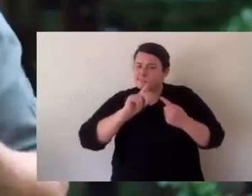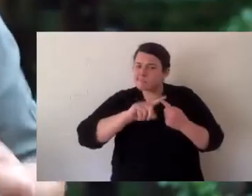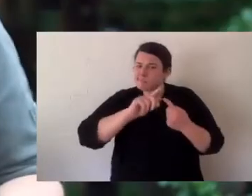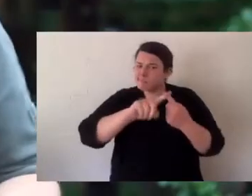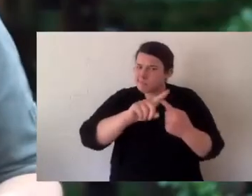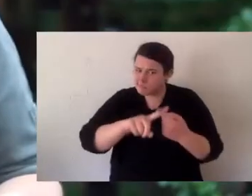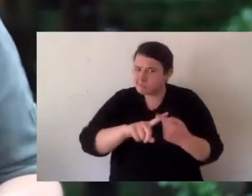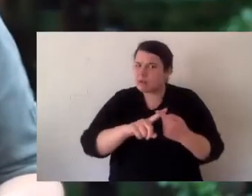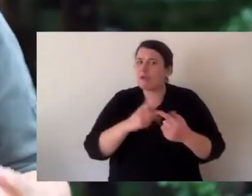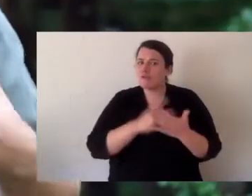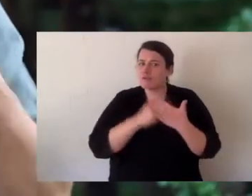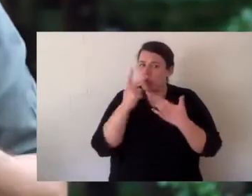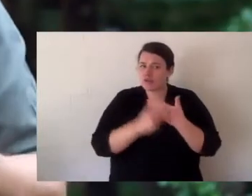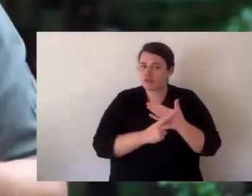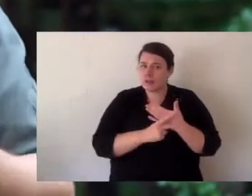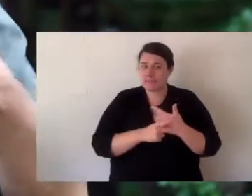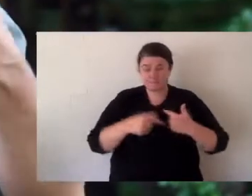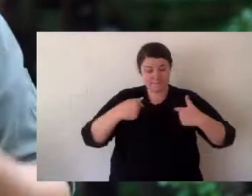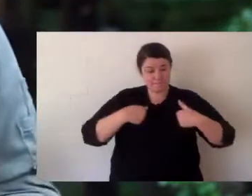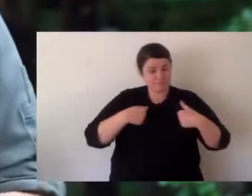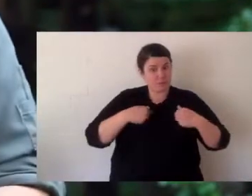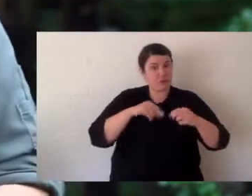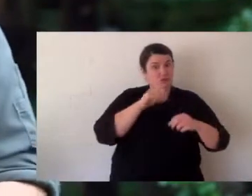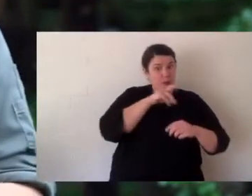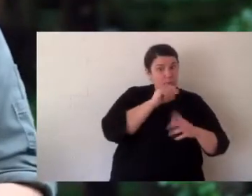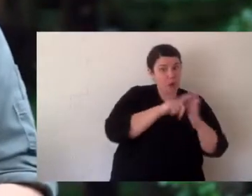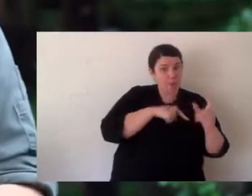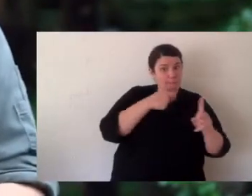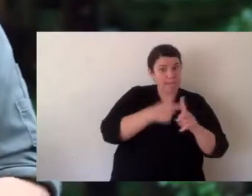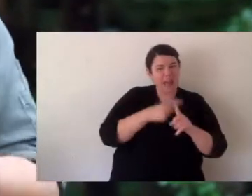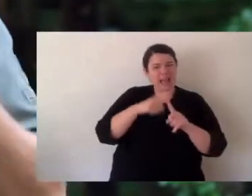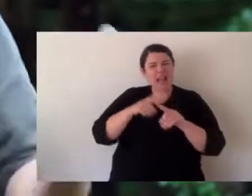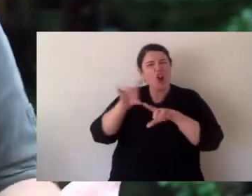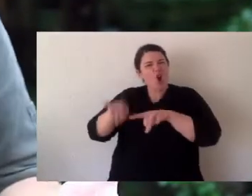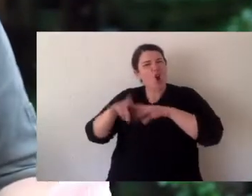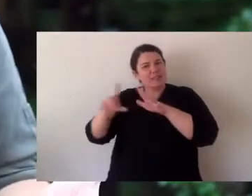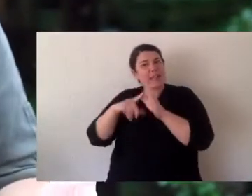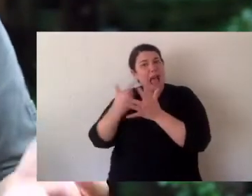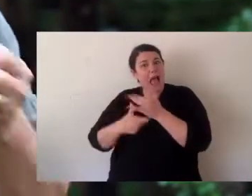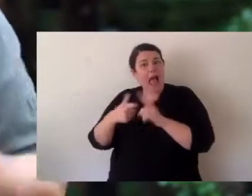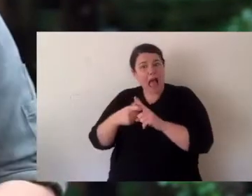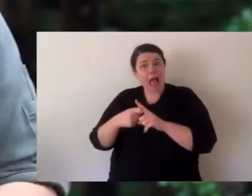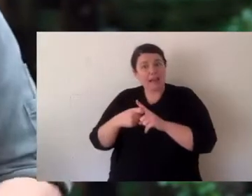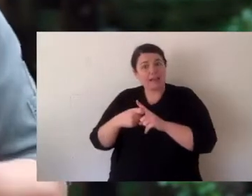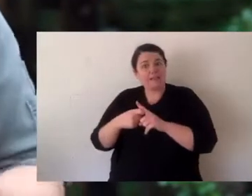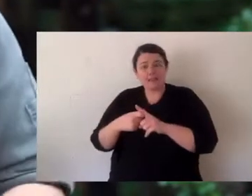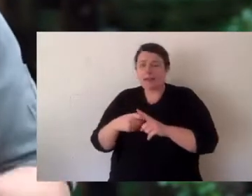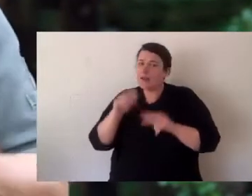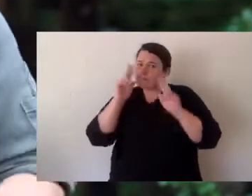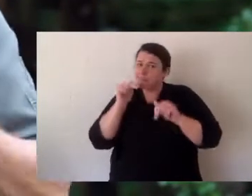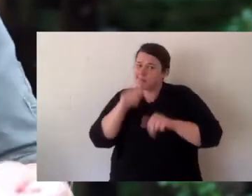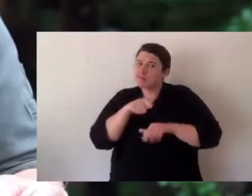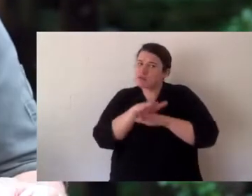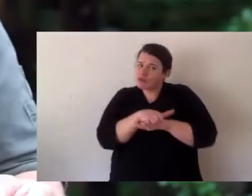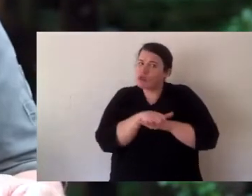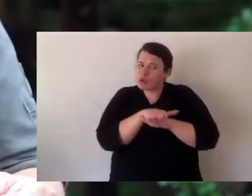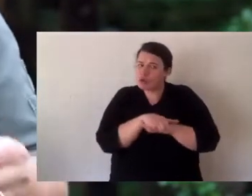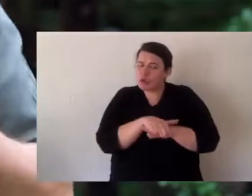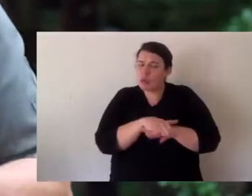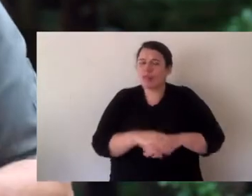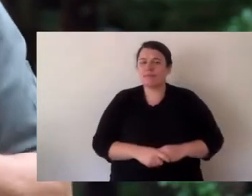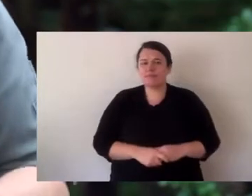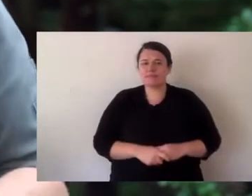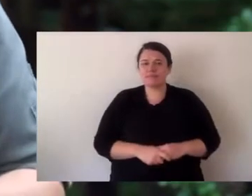Conservation Project. My two organisations the Australian Reptile Park and Aussie Ark both help this turtle.